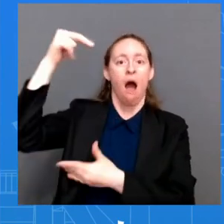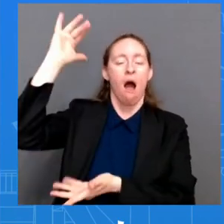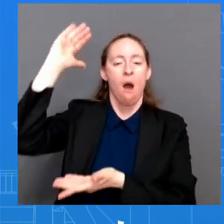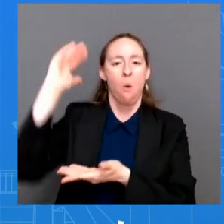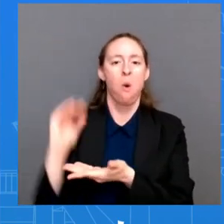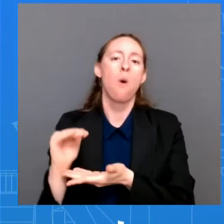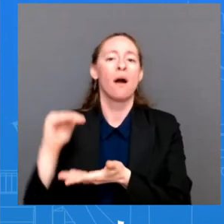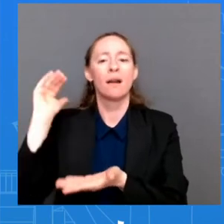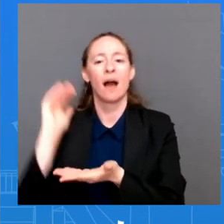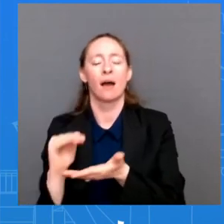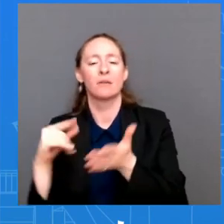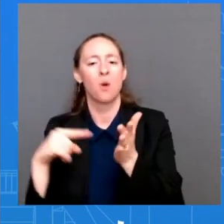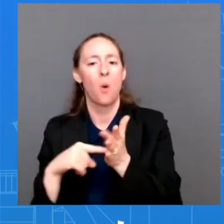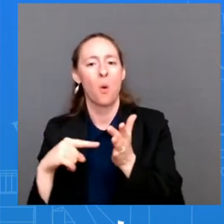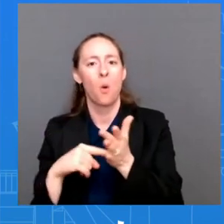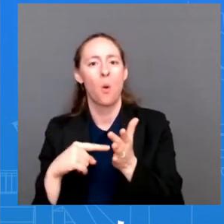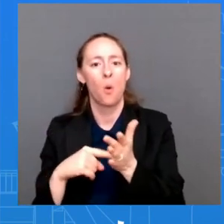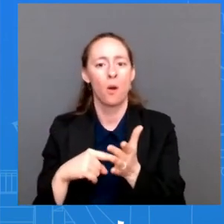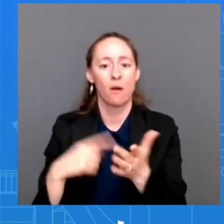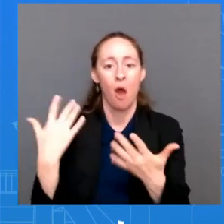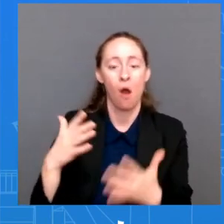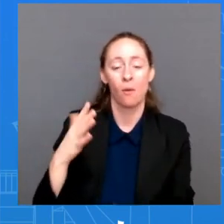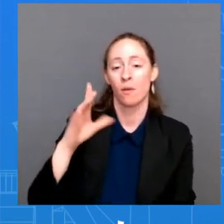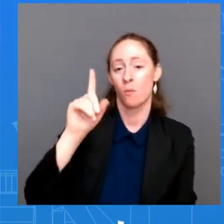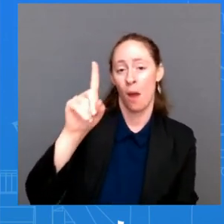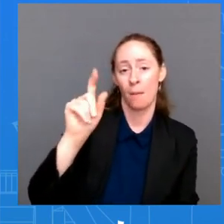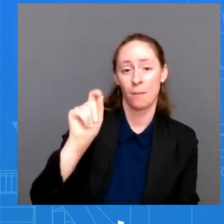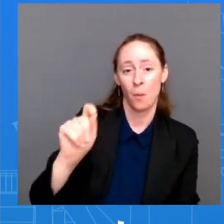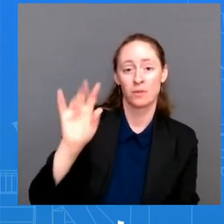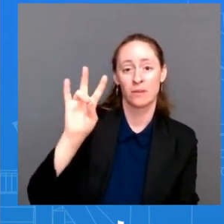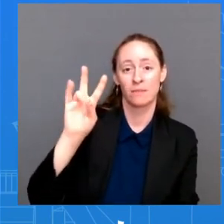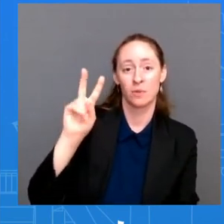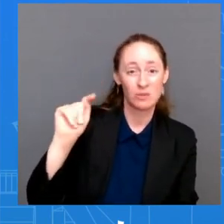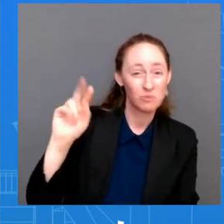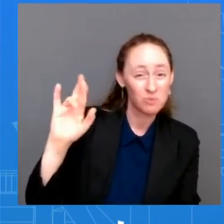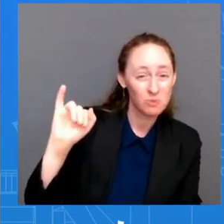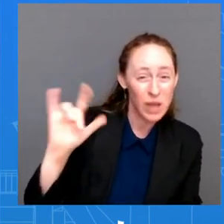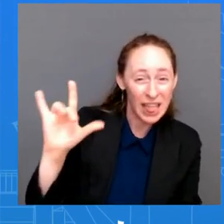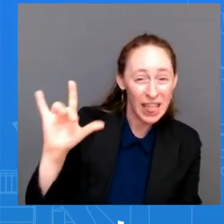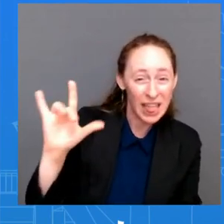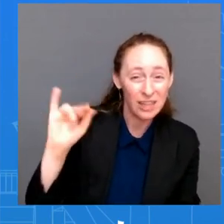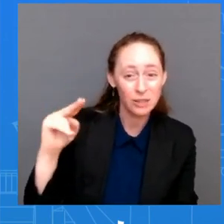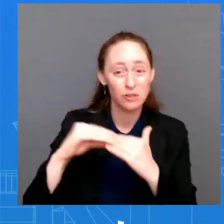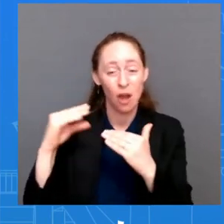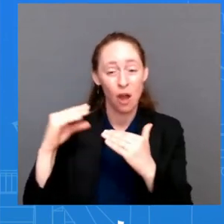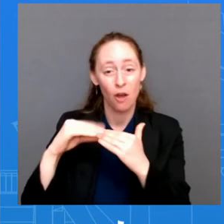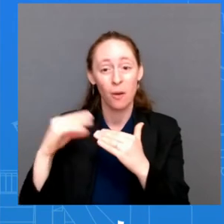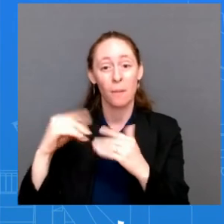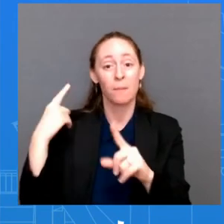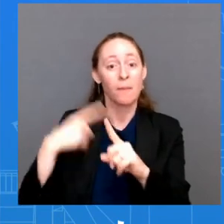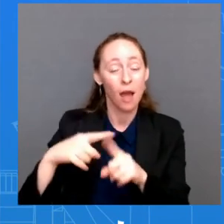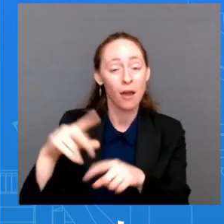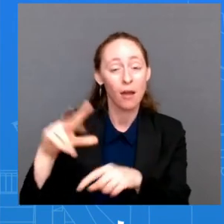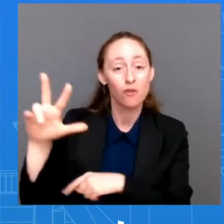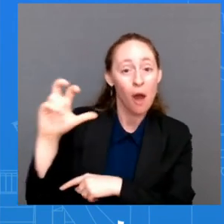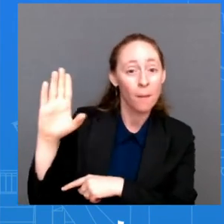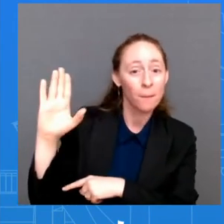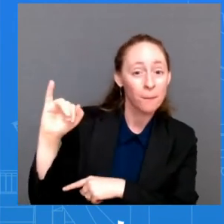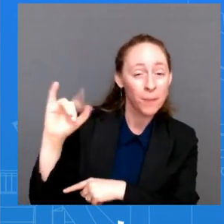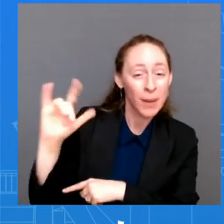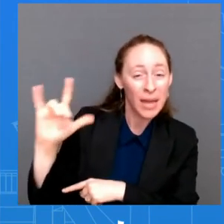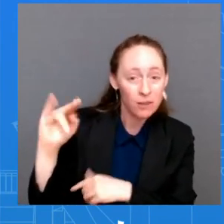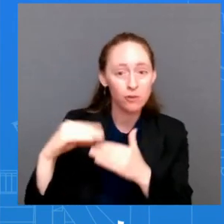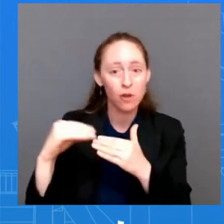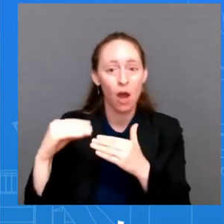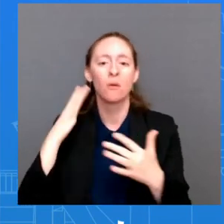1.7 trillion dollars we saw from last year at another 300 billion dollars that is going to save cost that's going to save costs for the